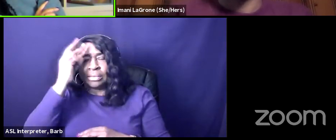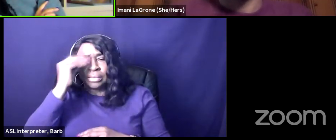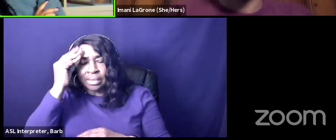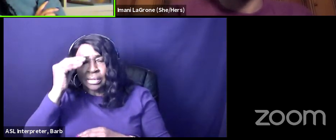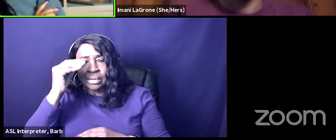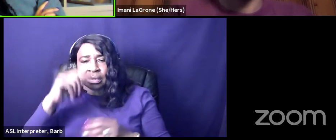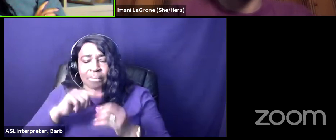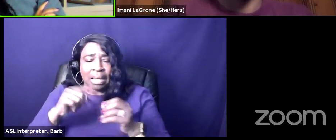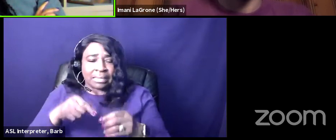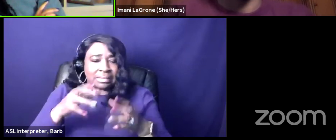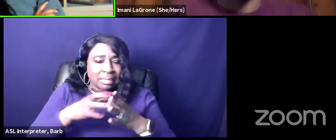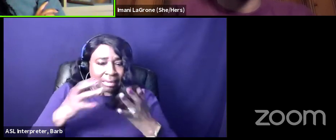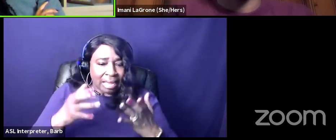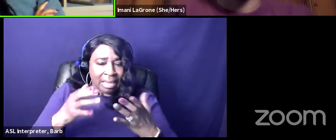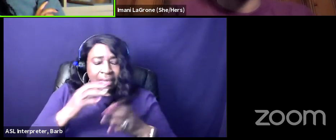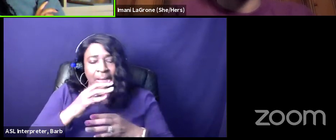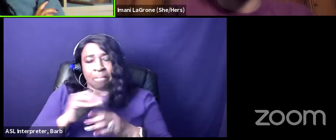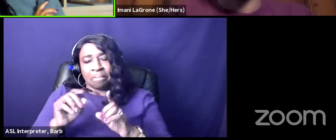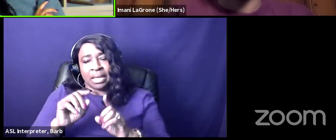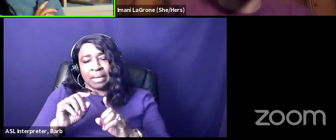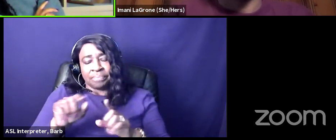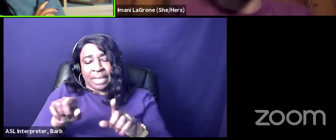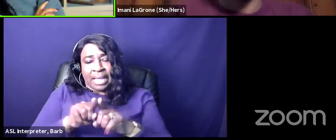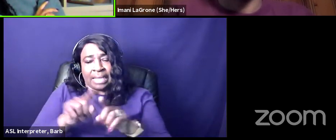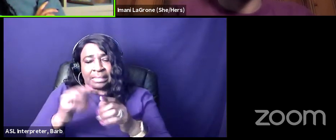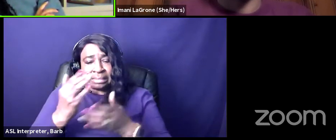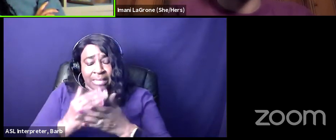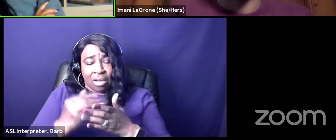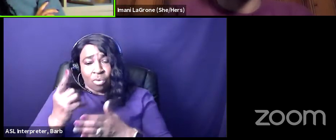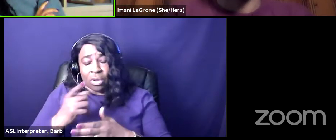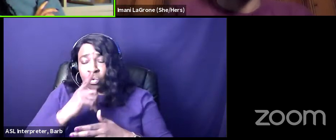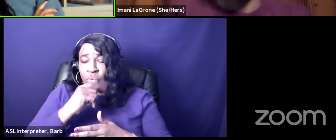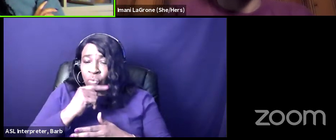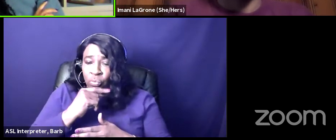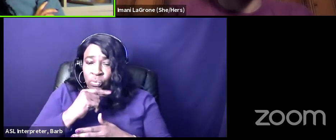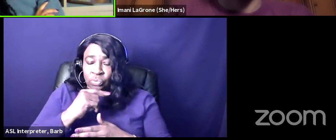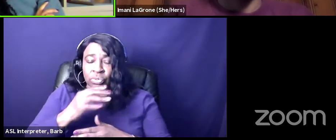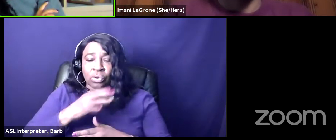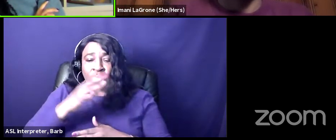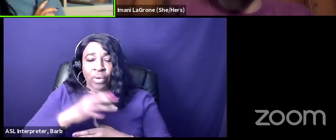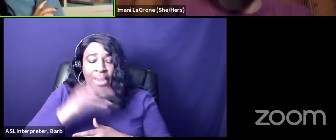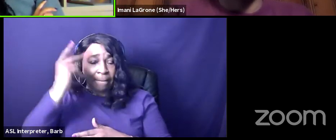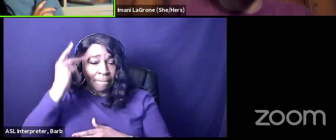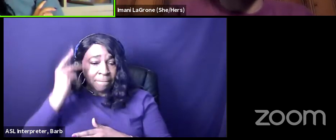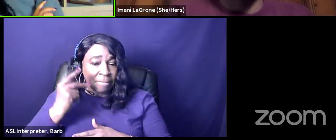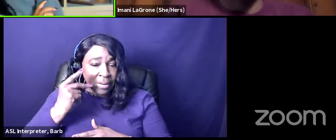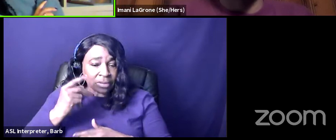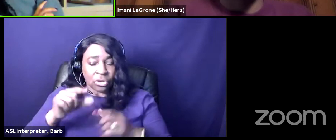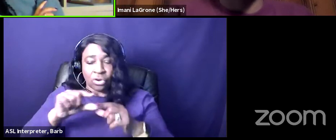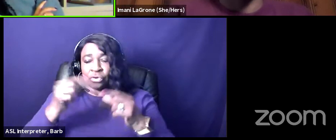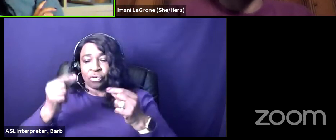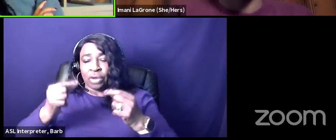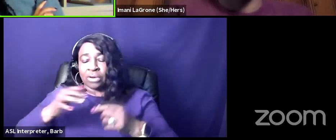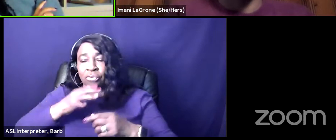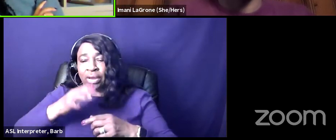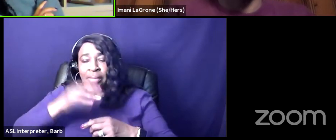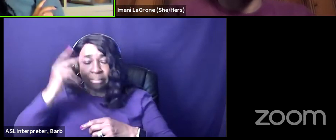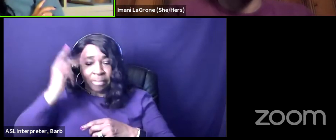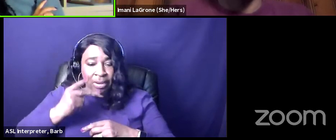but you know like someone whose grandparents who say like great grandparents were caribbean